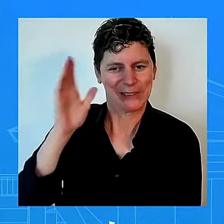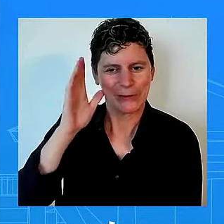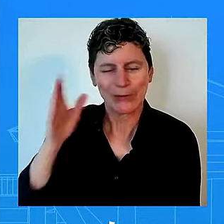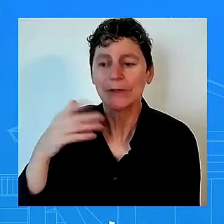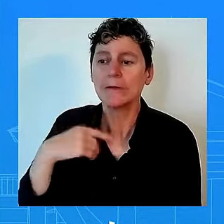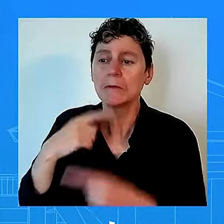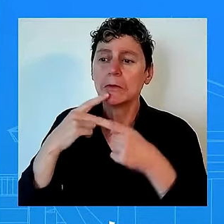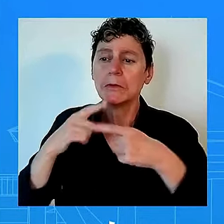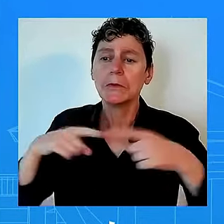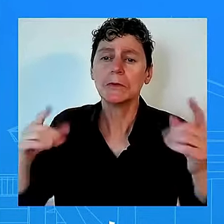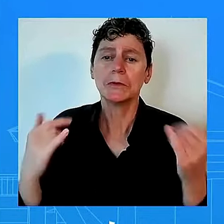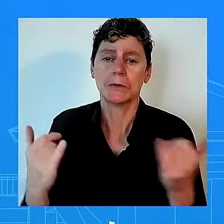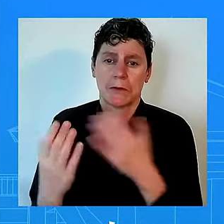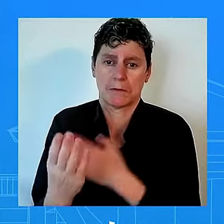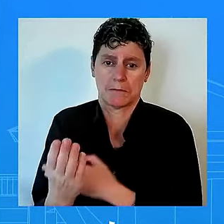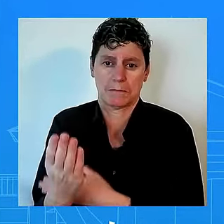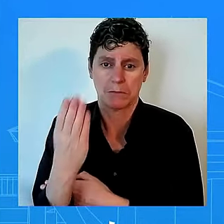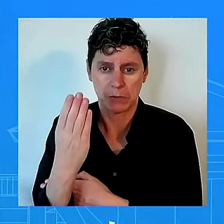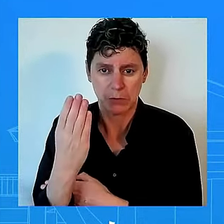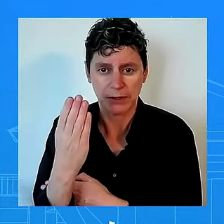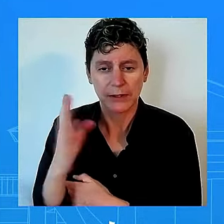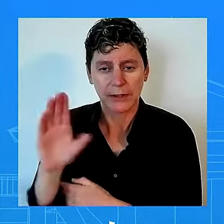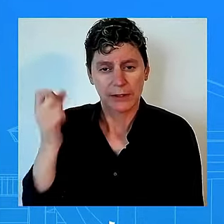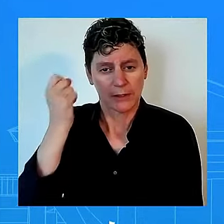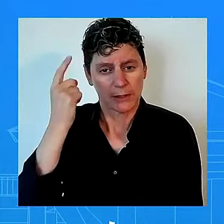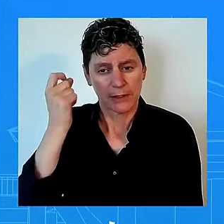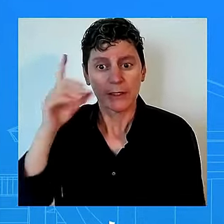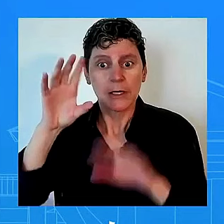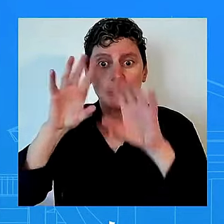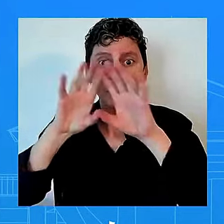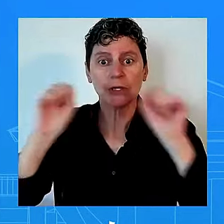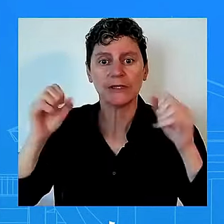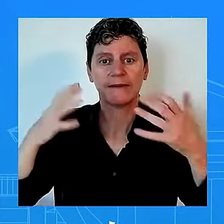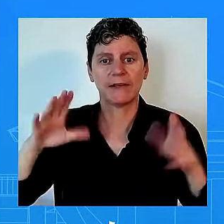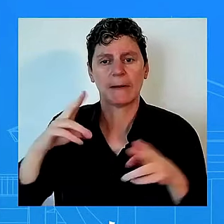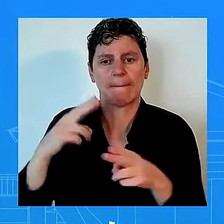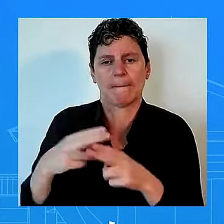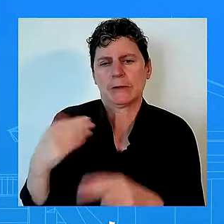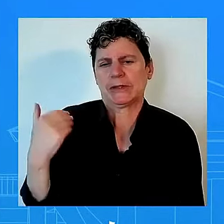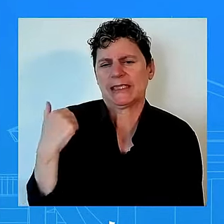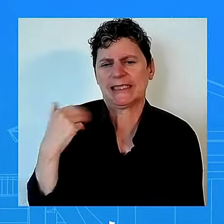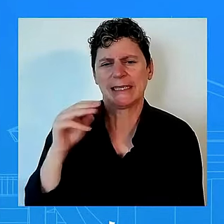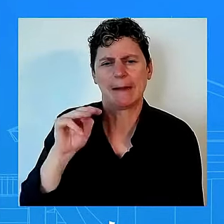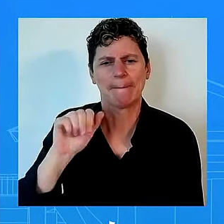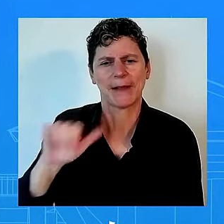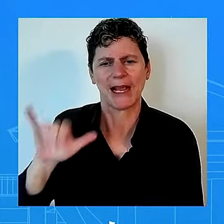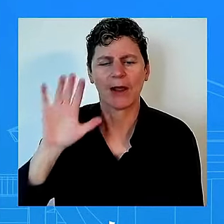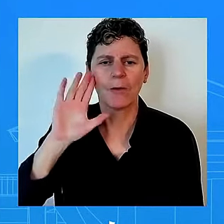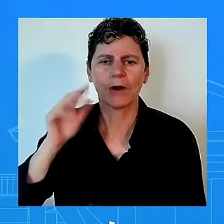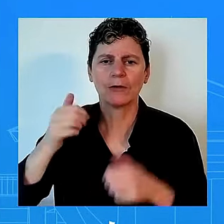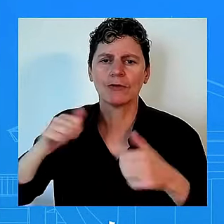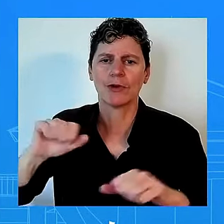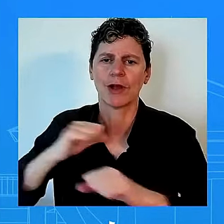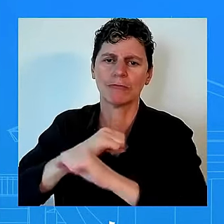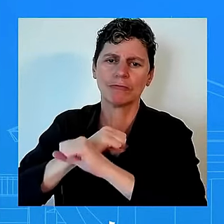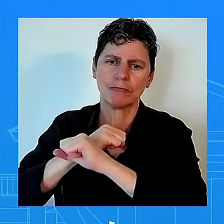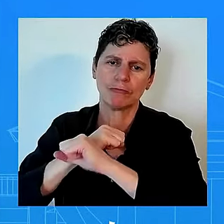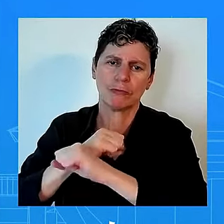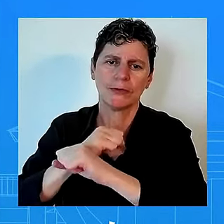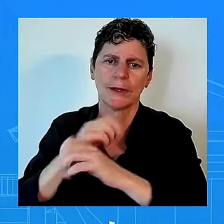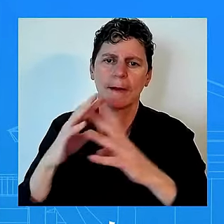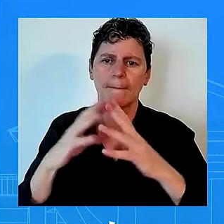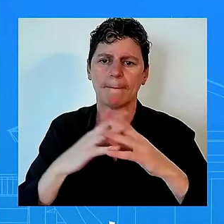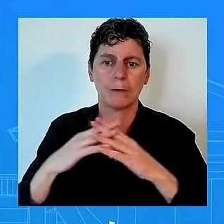uh he said very clearly he was going to do that to protect americans uh workers and businesses from china's unfair trade uh